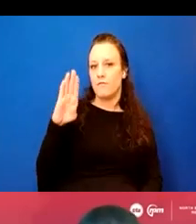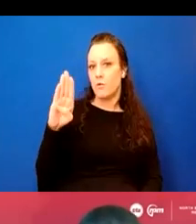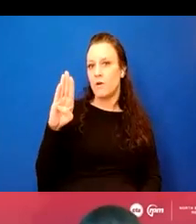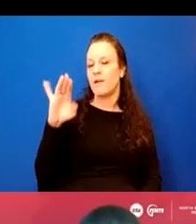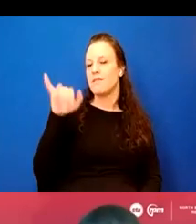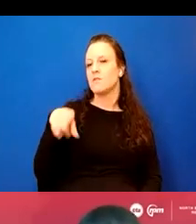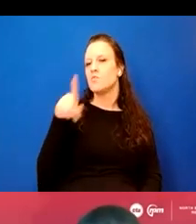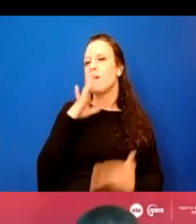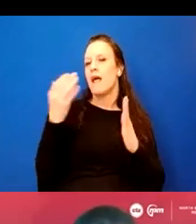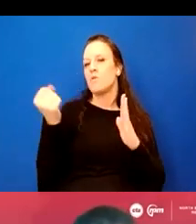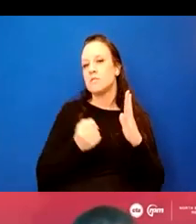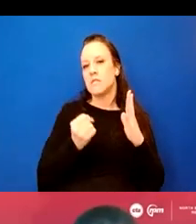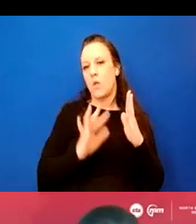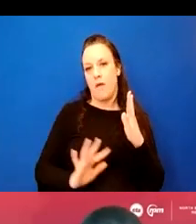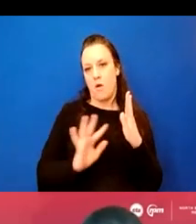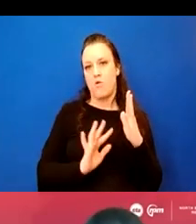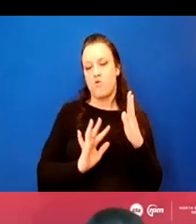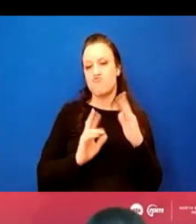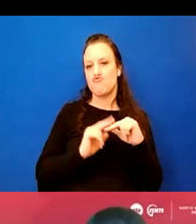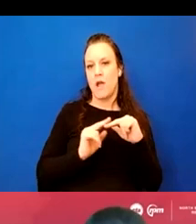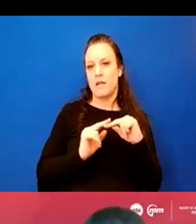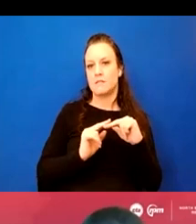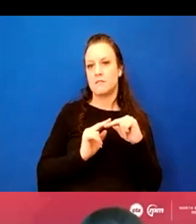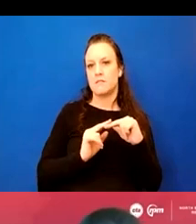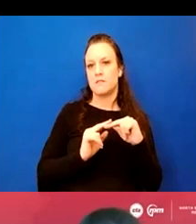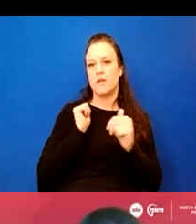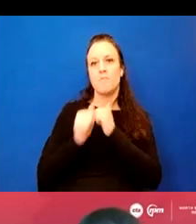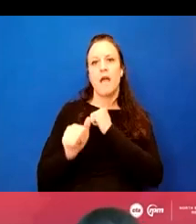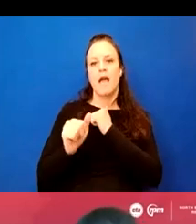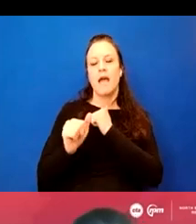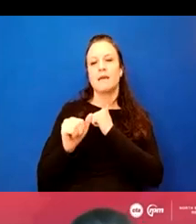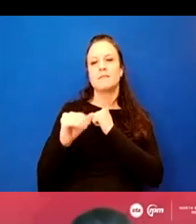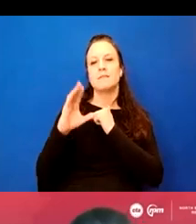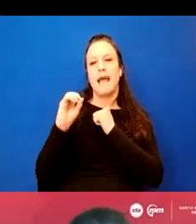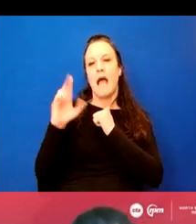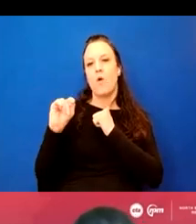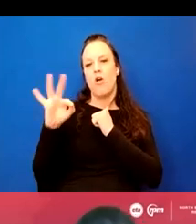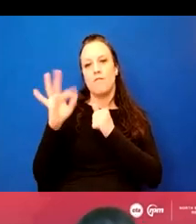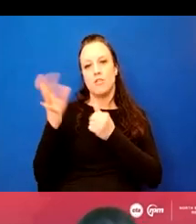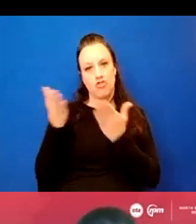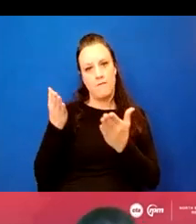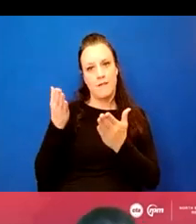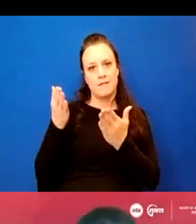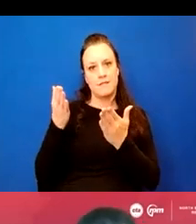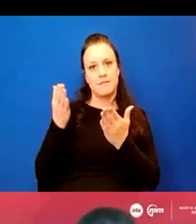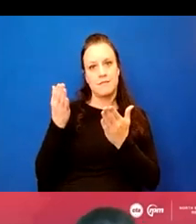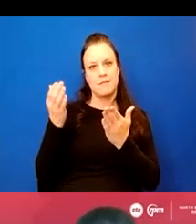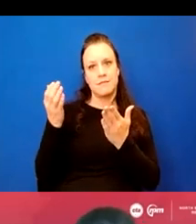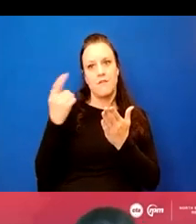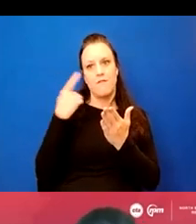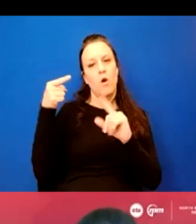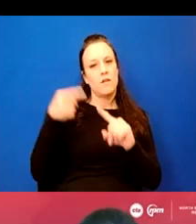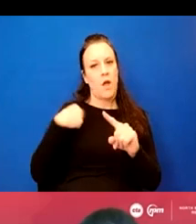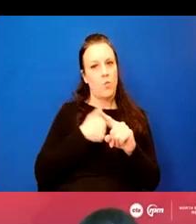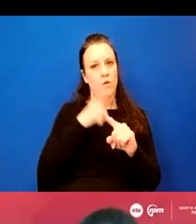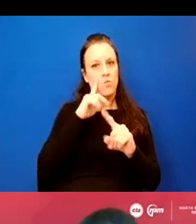allow the southbound tracks trains to get, uh, to get past the out-of-service, uh, southbound, the southbound tracks that we're going